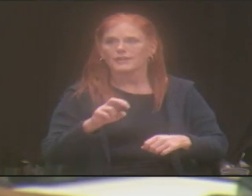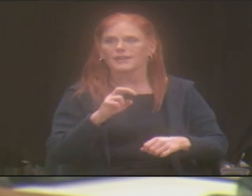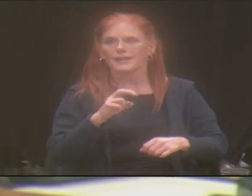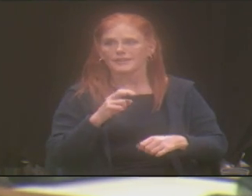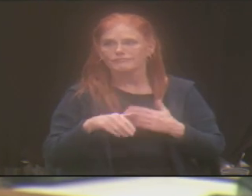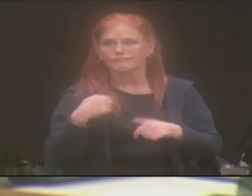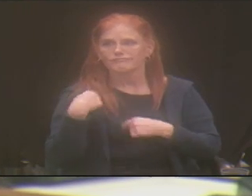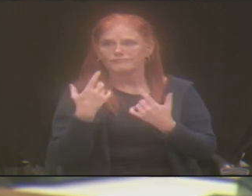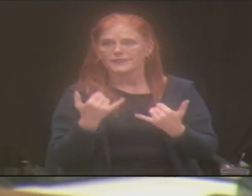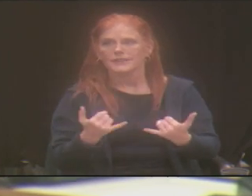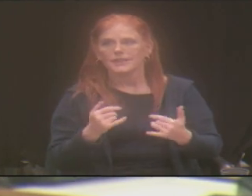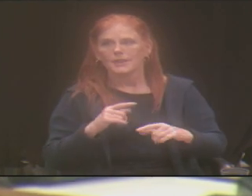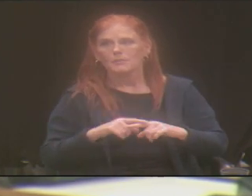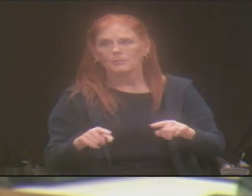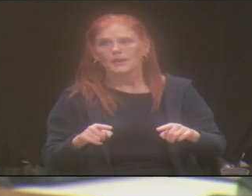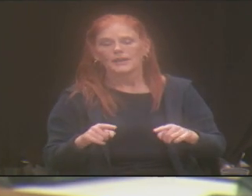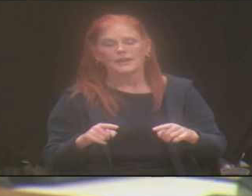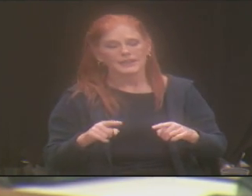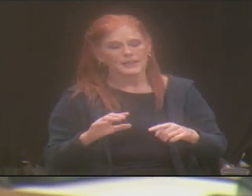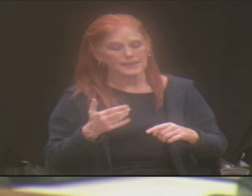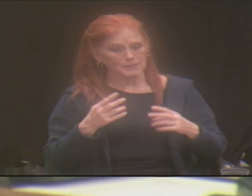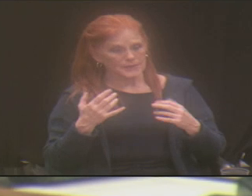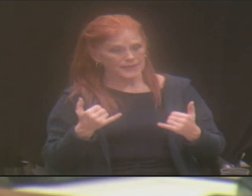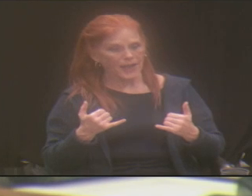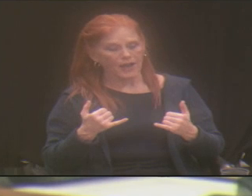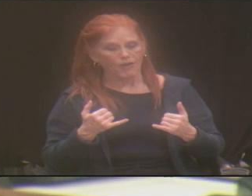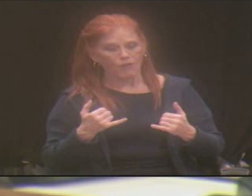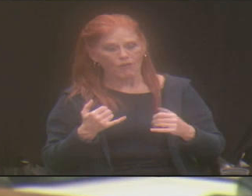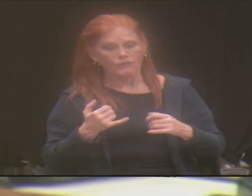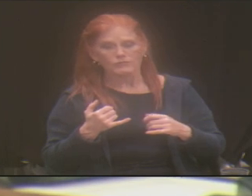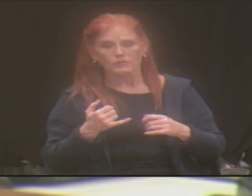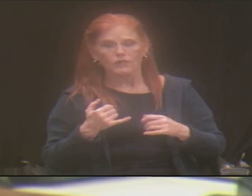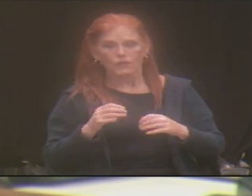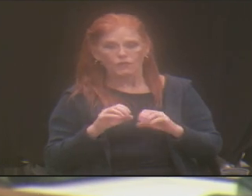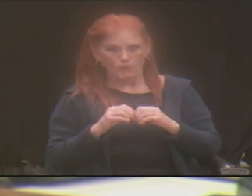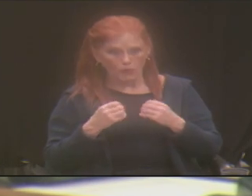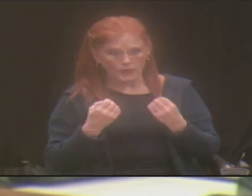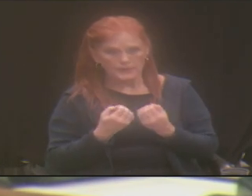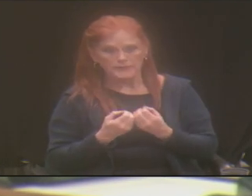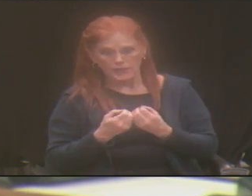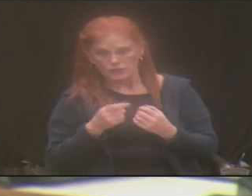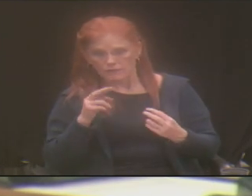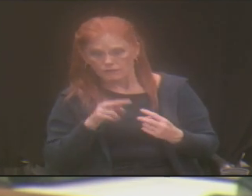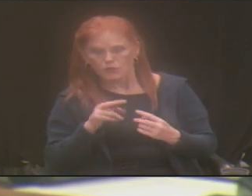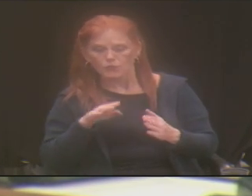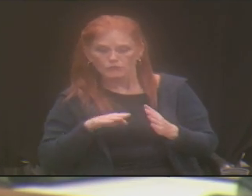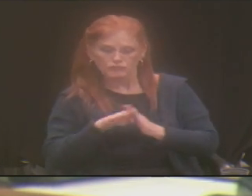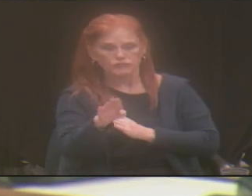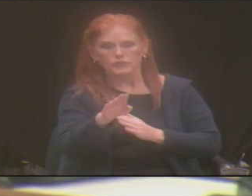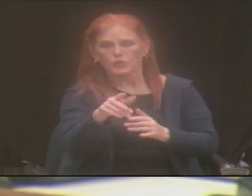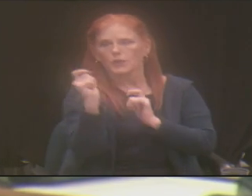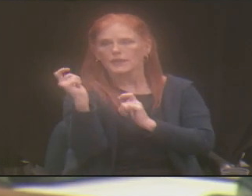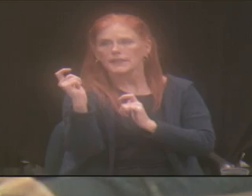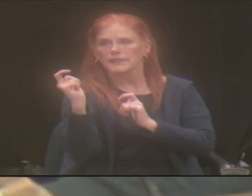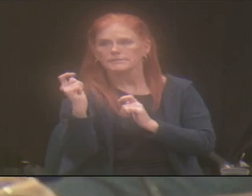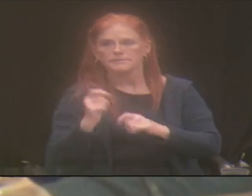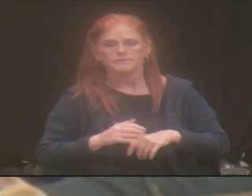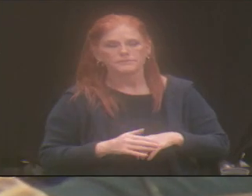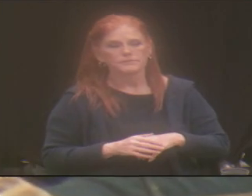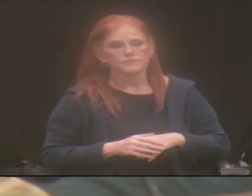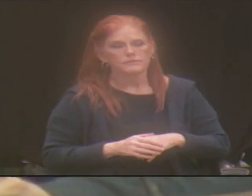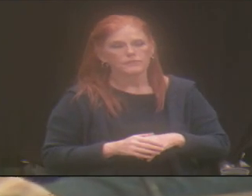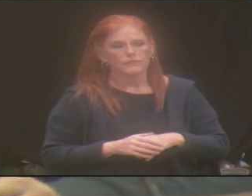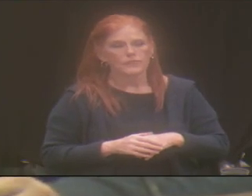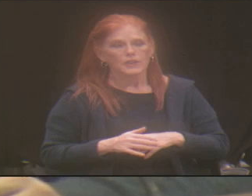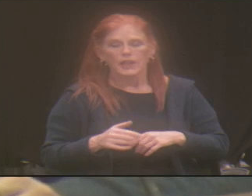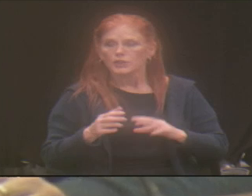where it looks like we're taking off very quickly from an organizational standpoint. You mentioned that you guys are going to